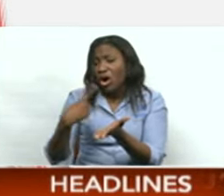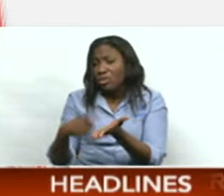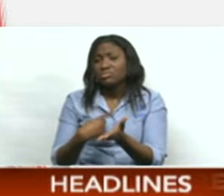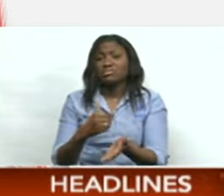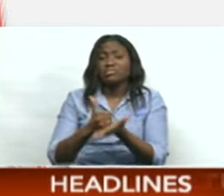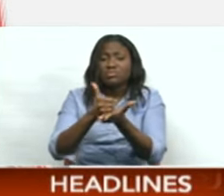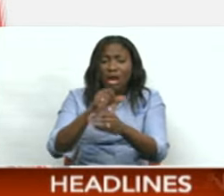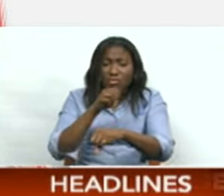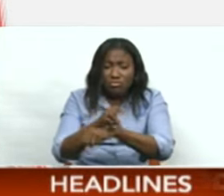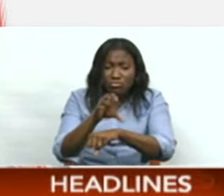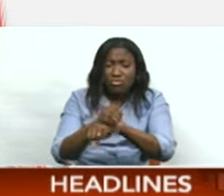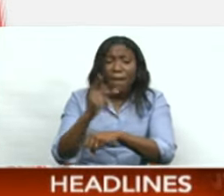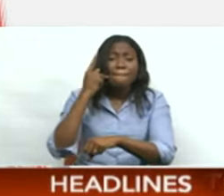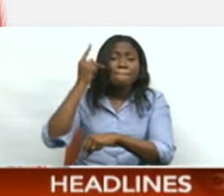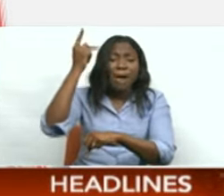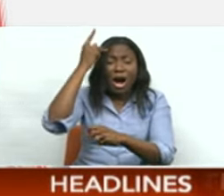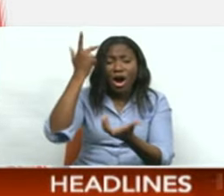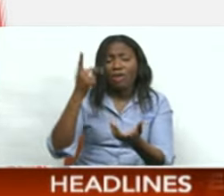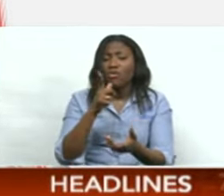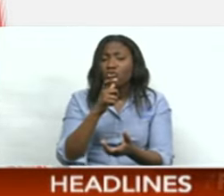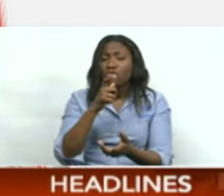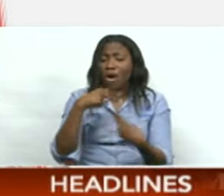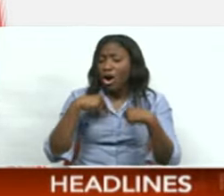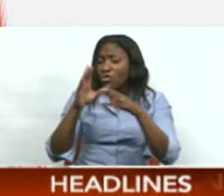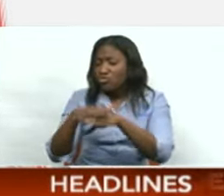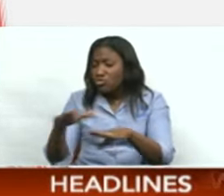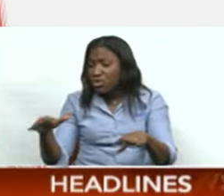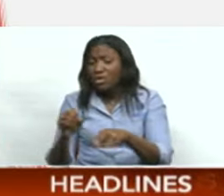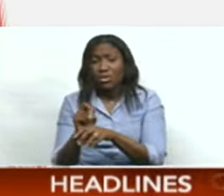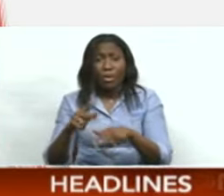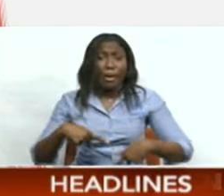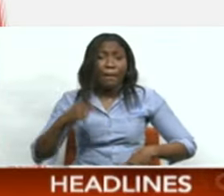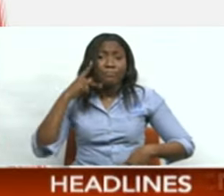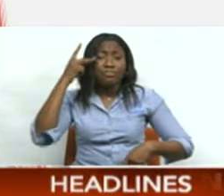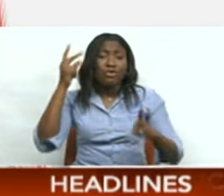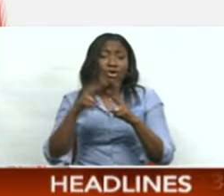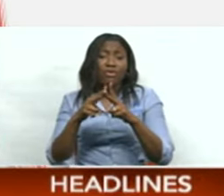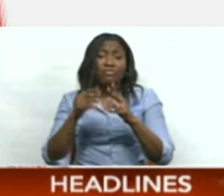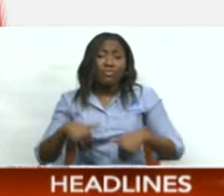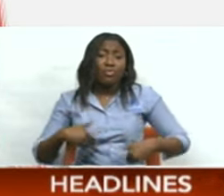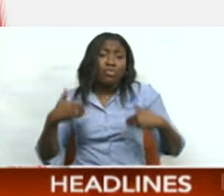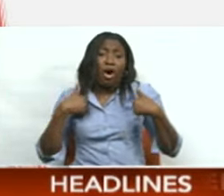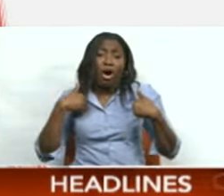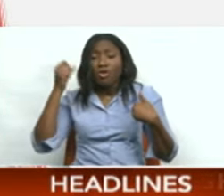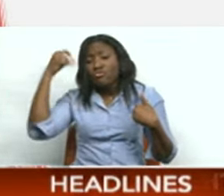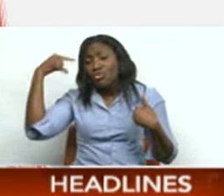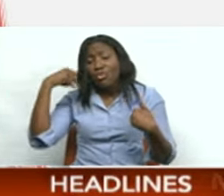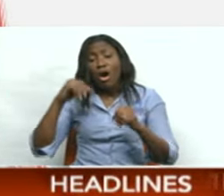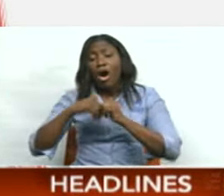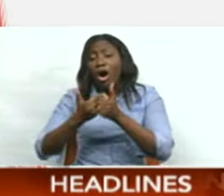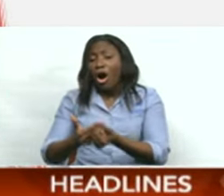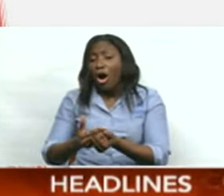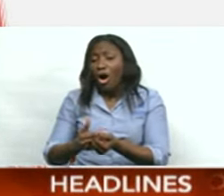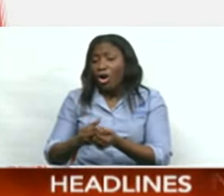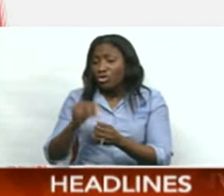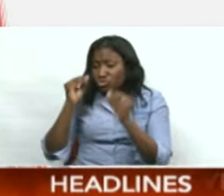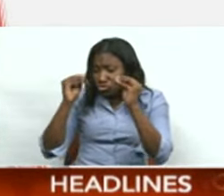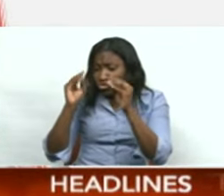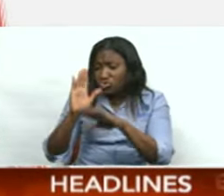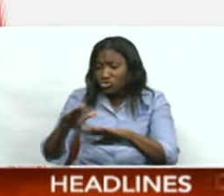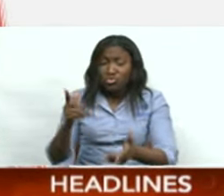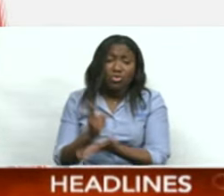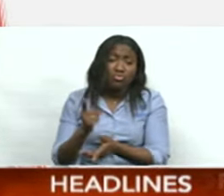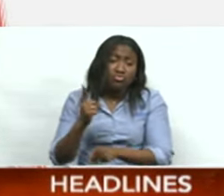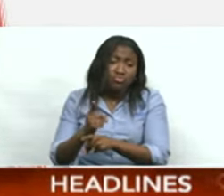who are themselves still children, or parents who are in communities or in particular environments and are struggling to deal